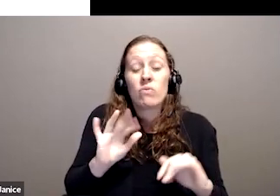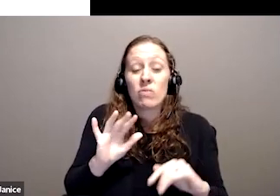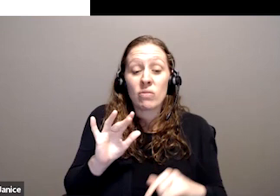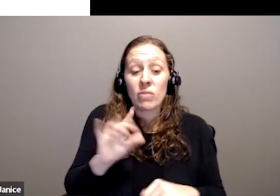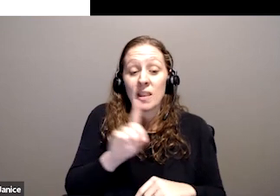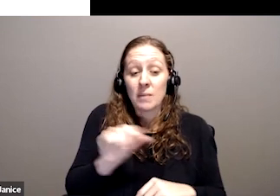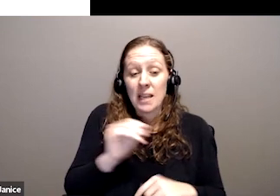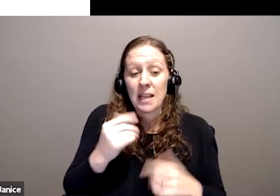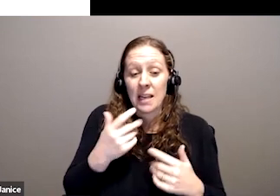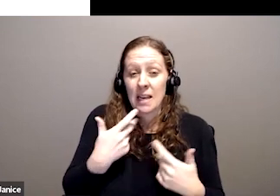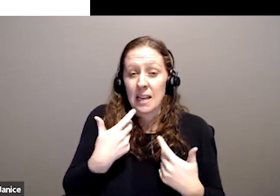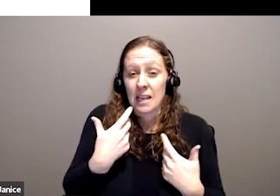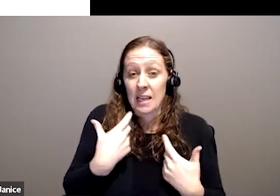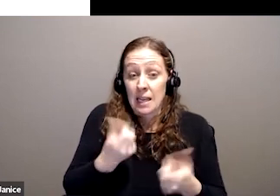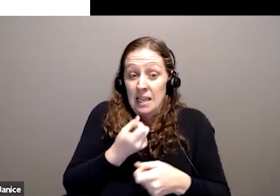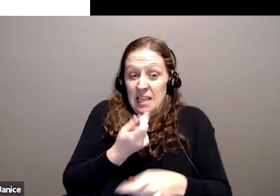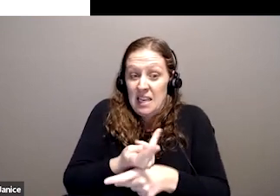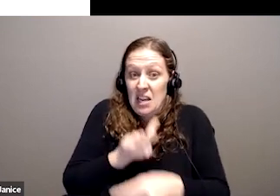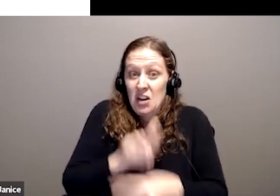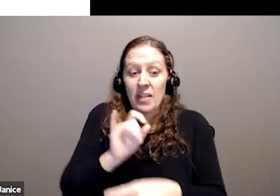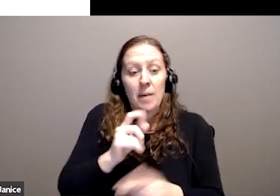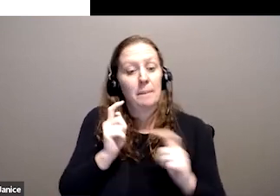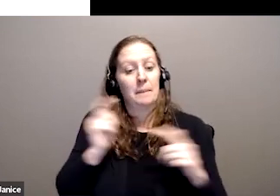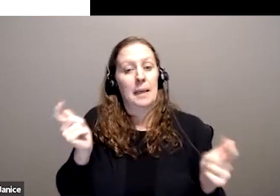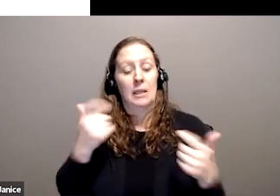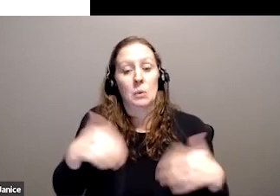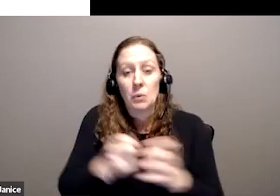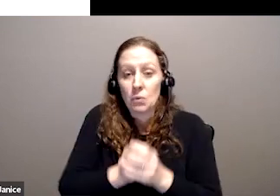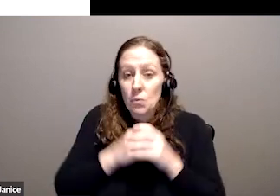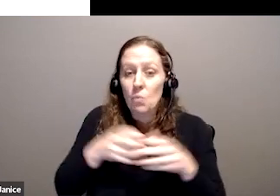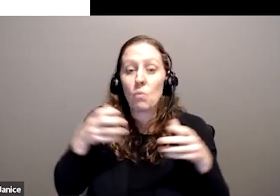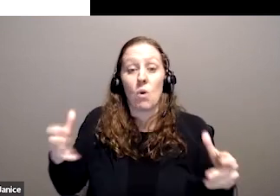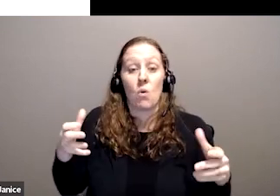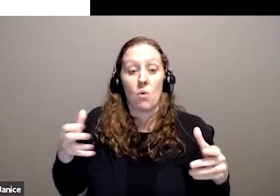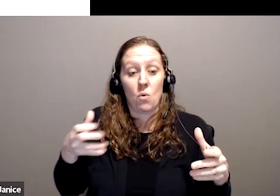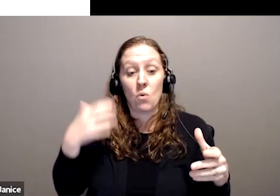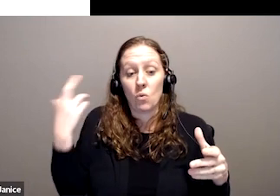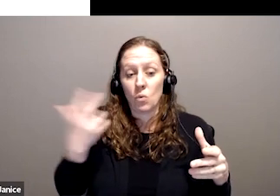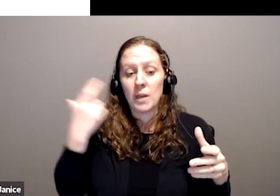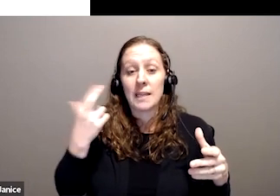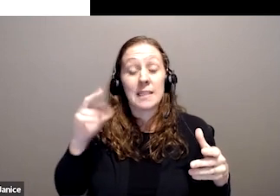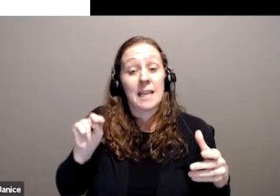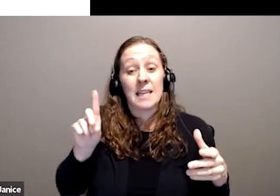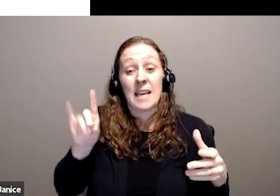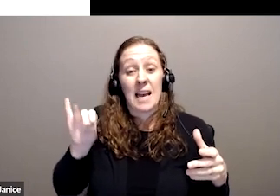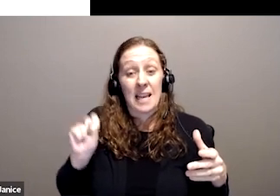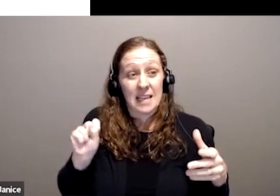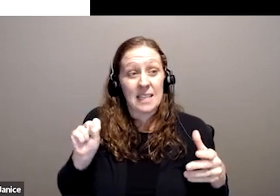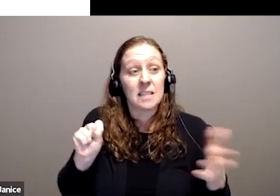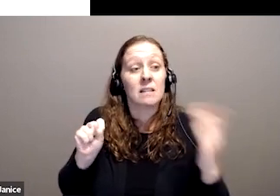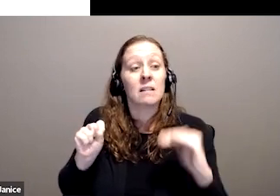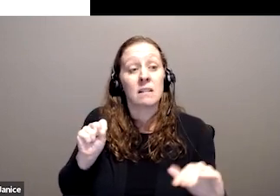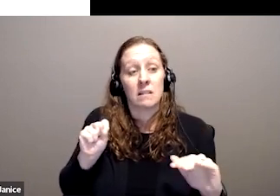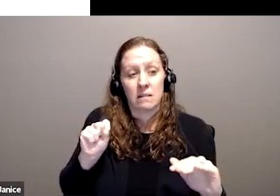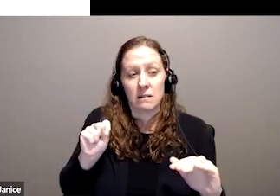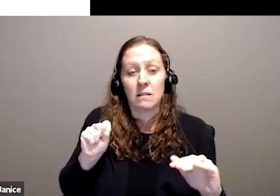in Australia and has grown very significantly due to the NDIS. We're also working on